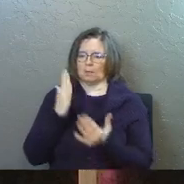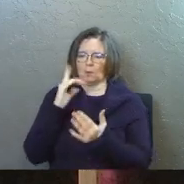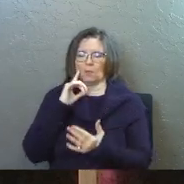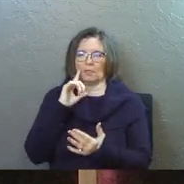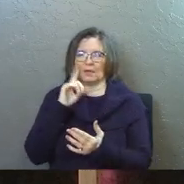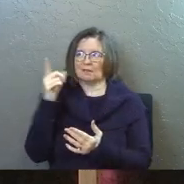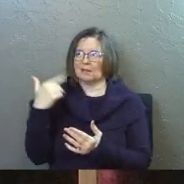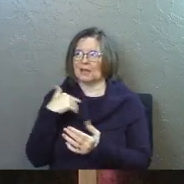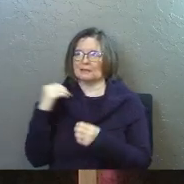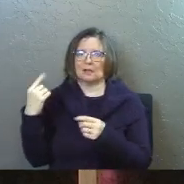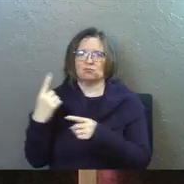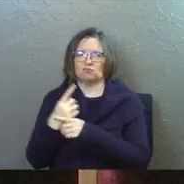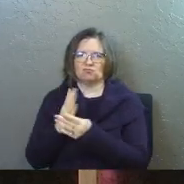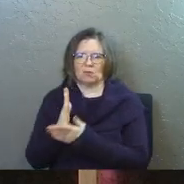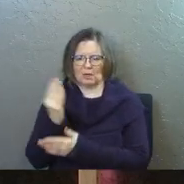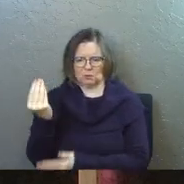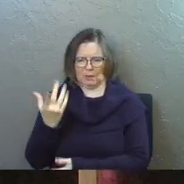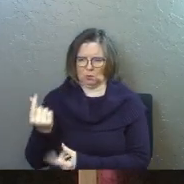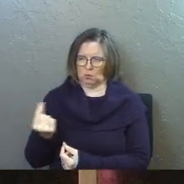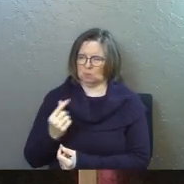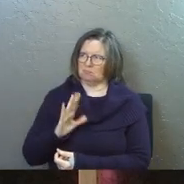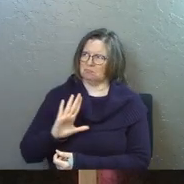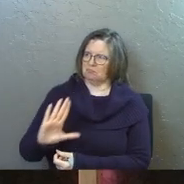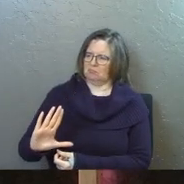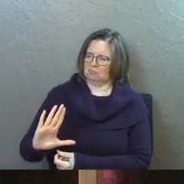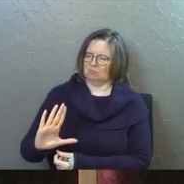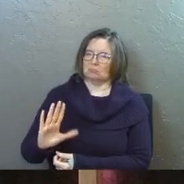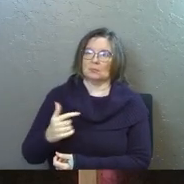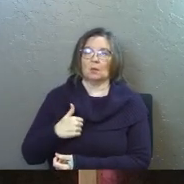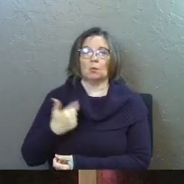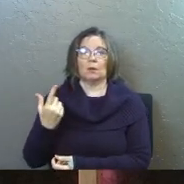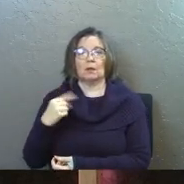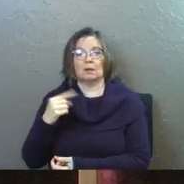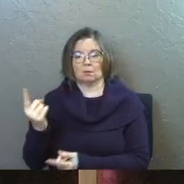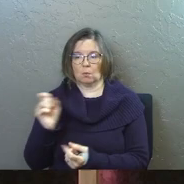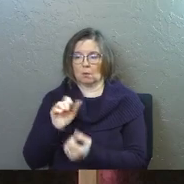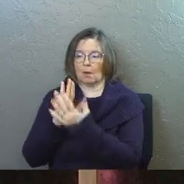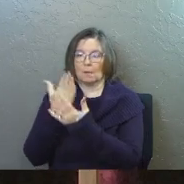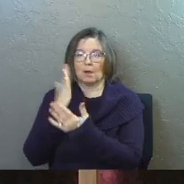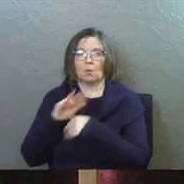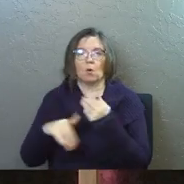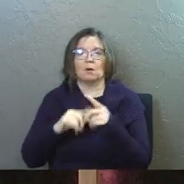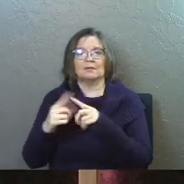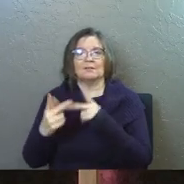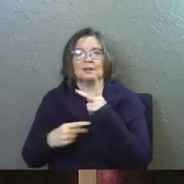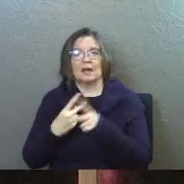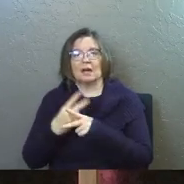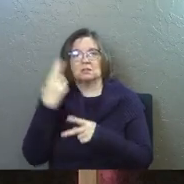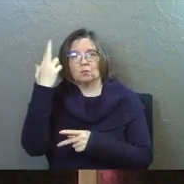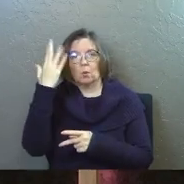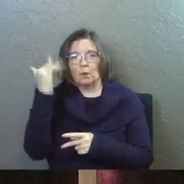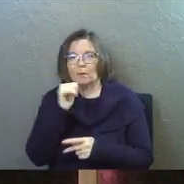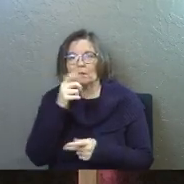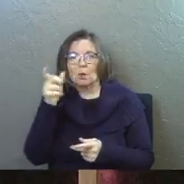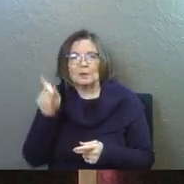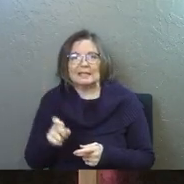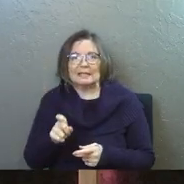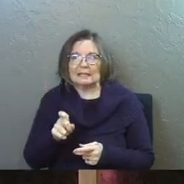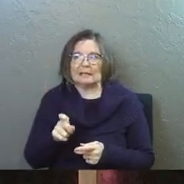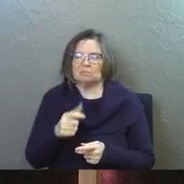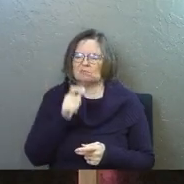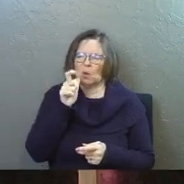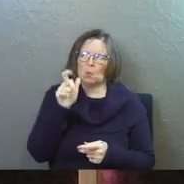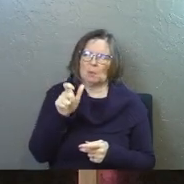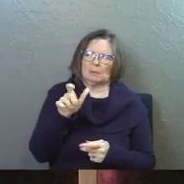to God, we don't think he's got any right to tell us what to do with our life. We come to God with all kinds of reasons why we don't need